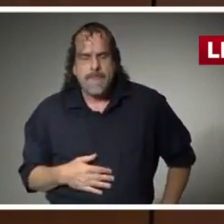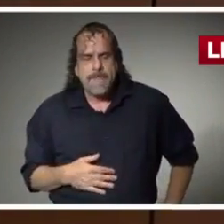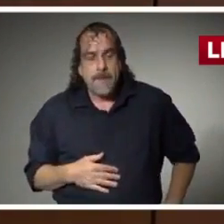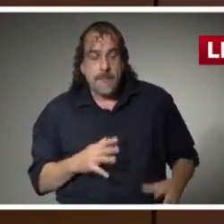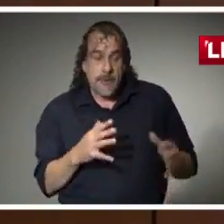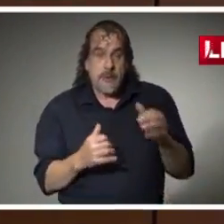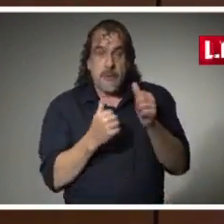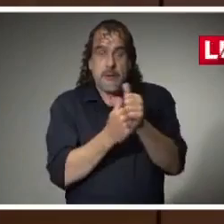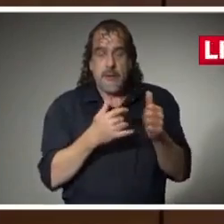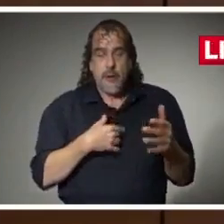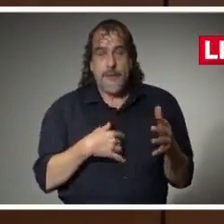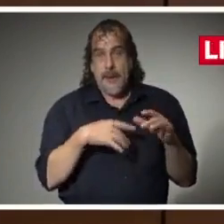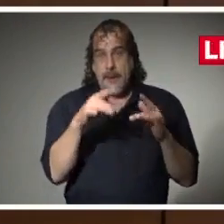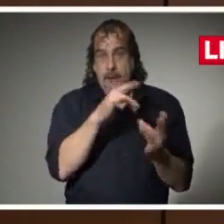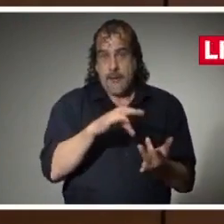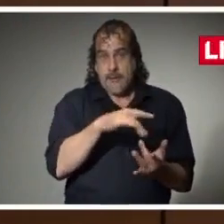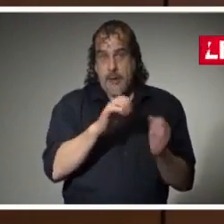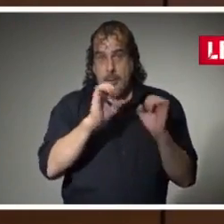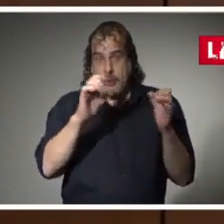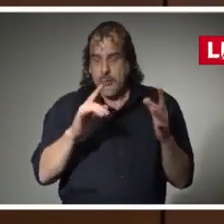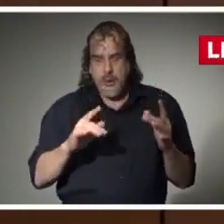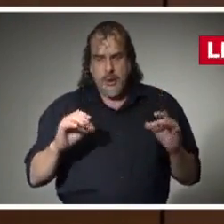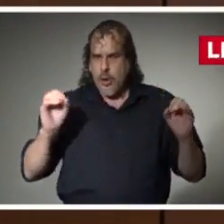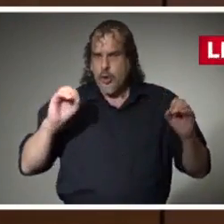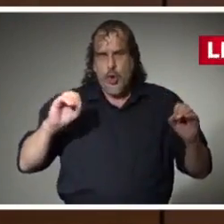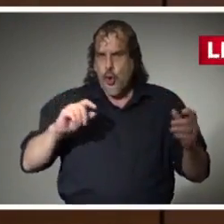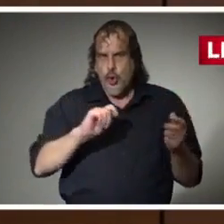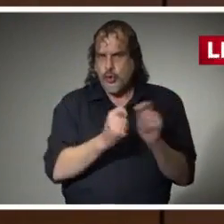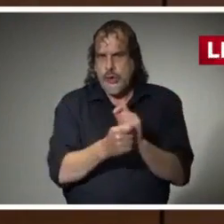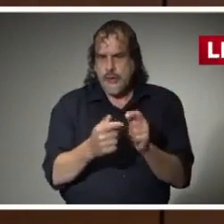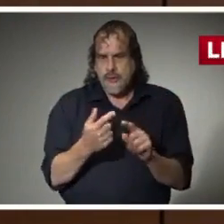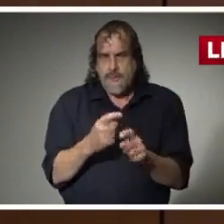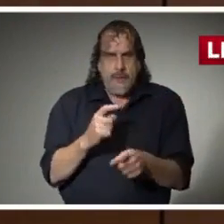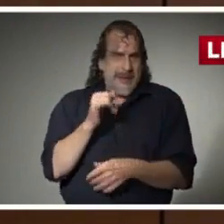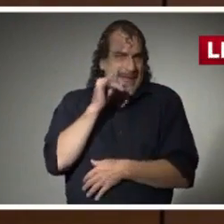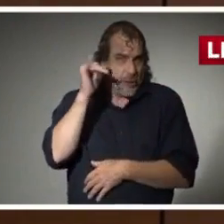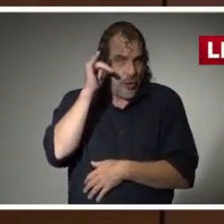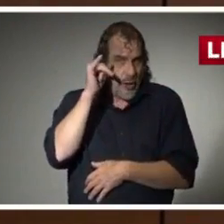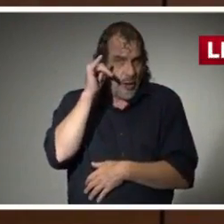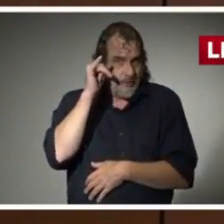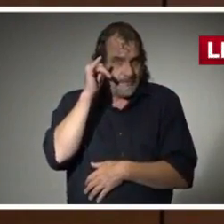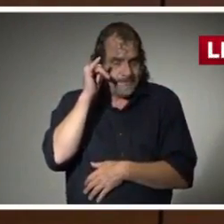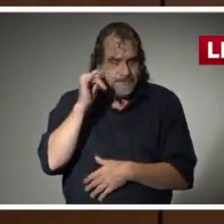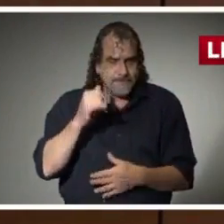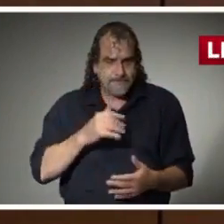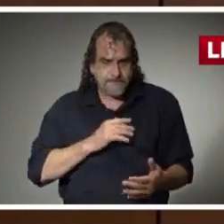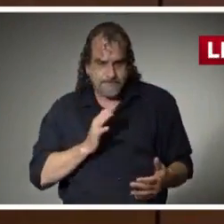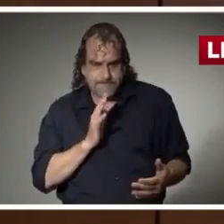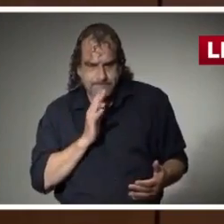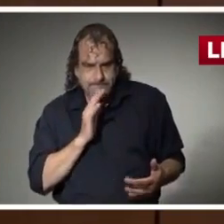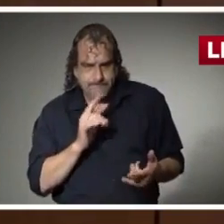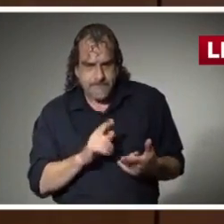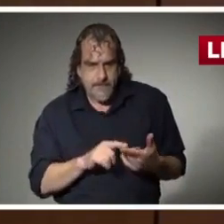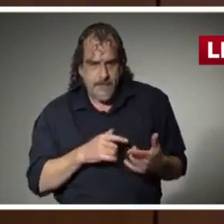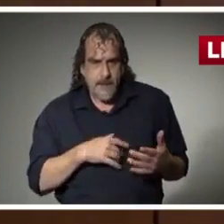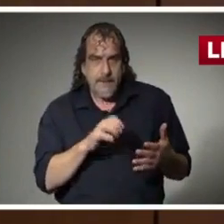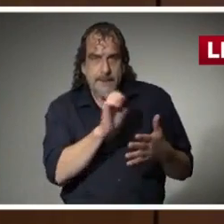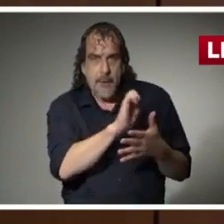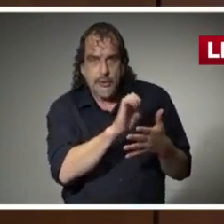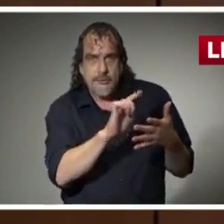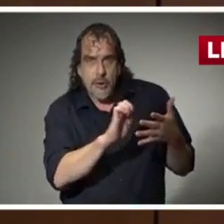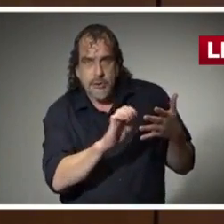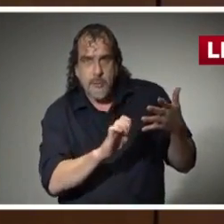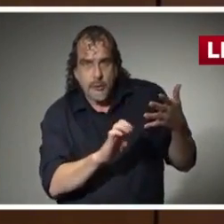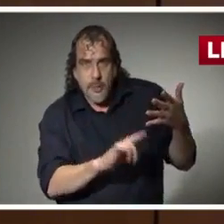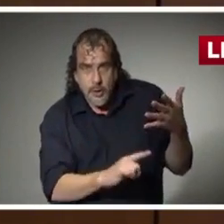on decorations. No major changes with what I briefed yesterday with regard to our federal decorations that we've